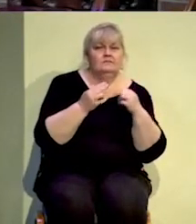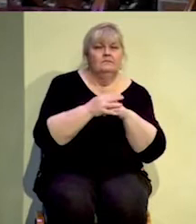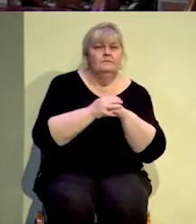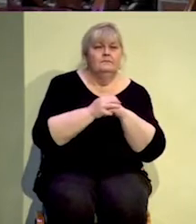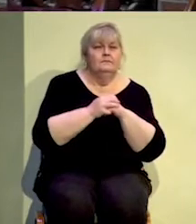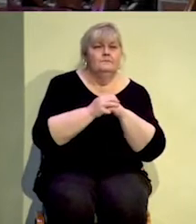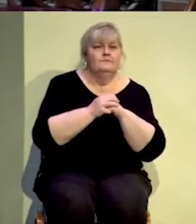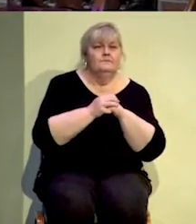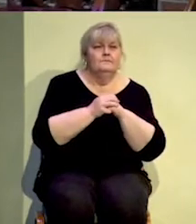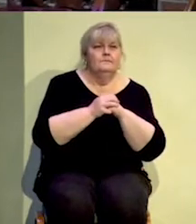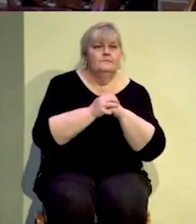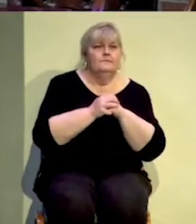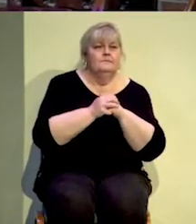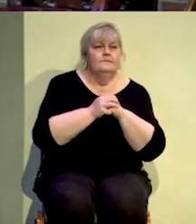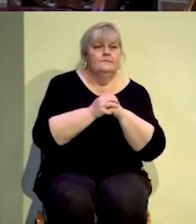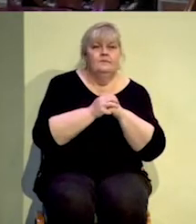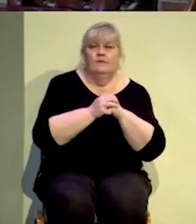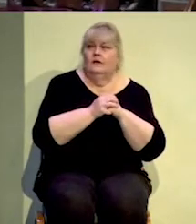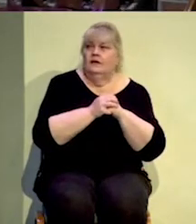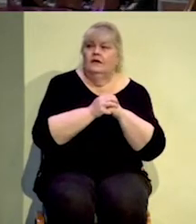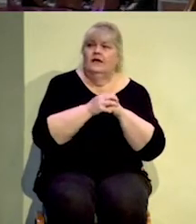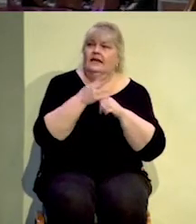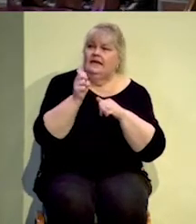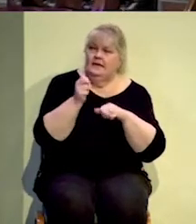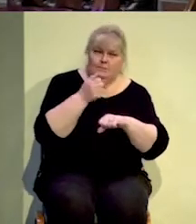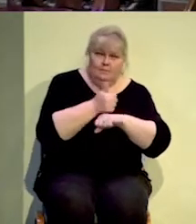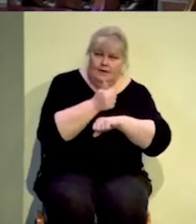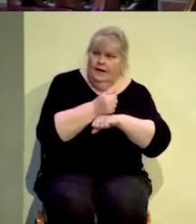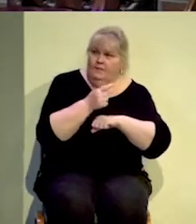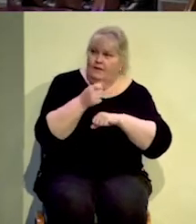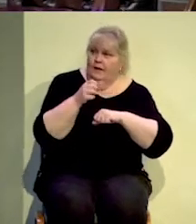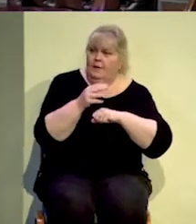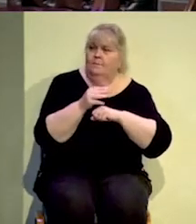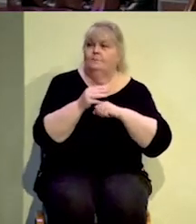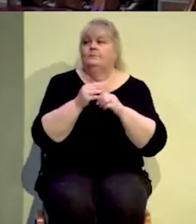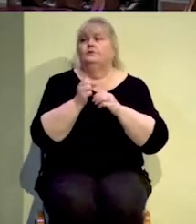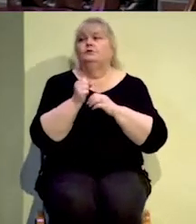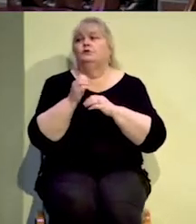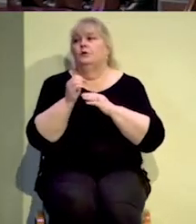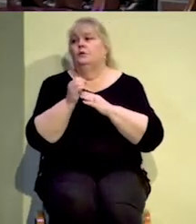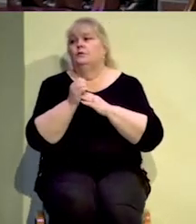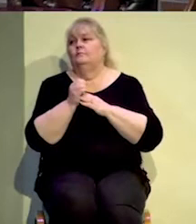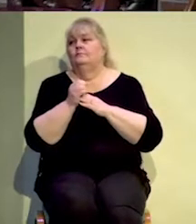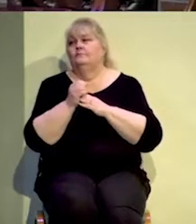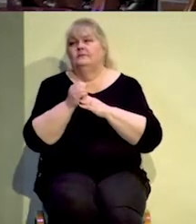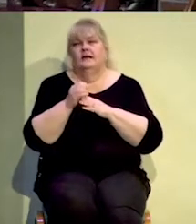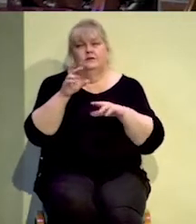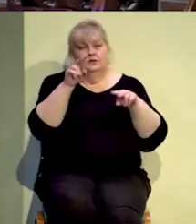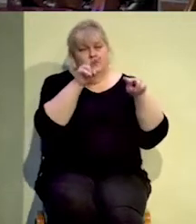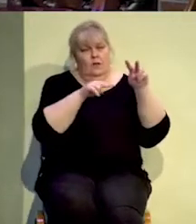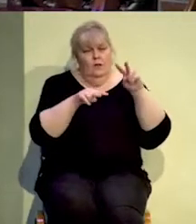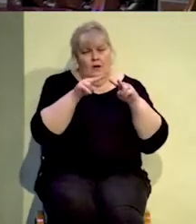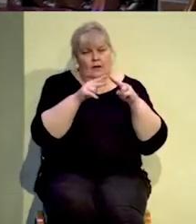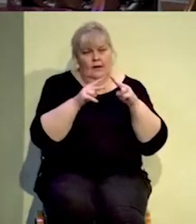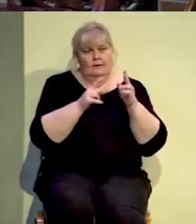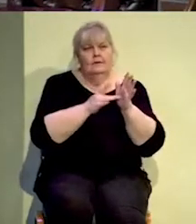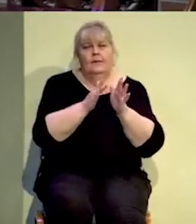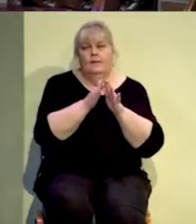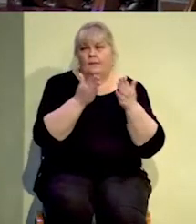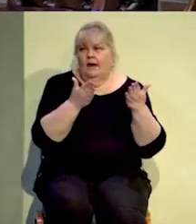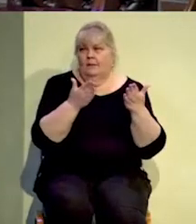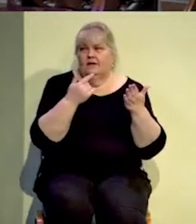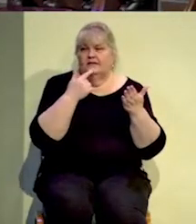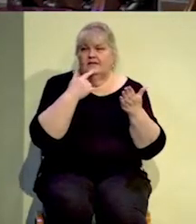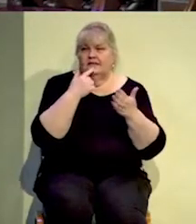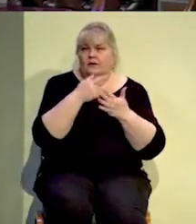So he calls them out. So let me take our remaining time together and let's take a couple of passages of Scripture and see what Jesus